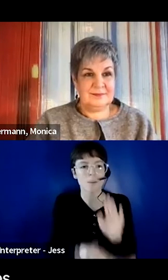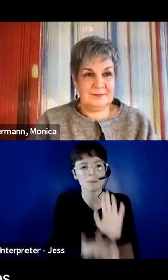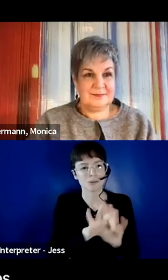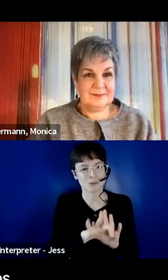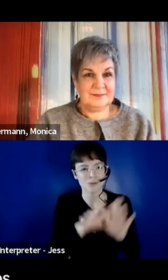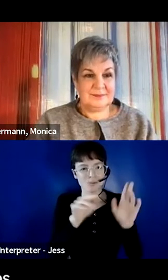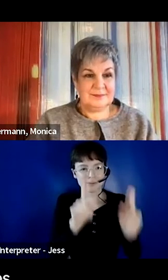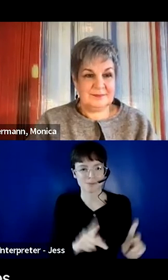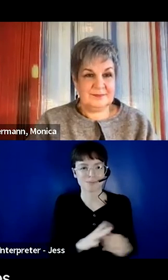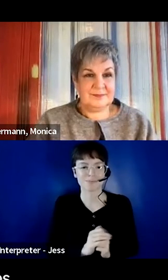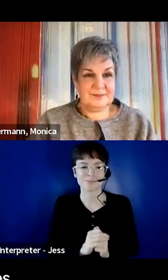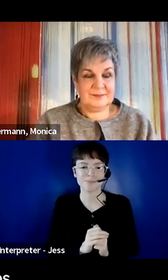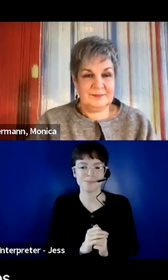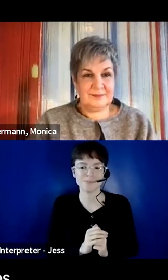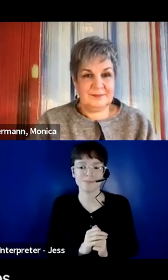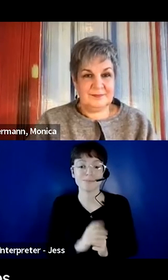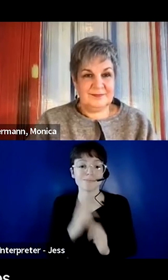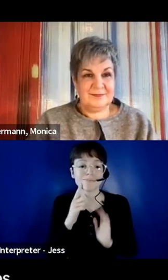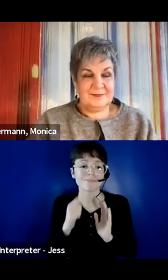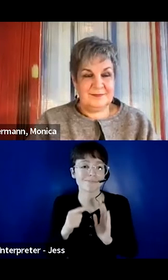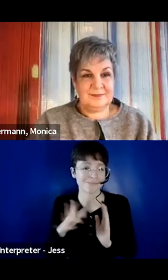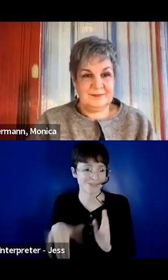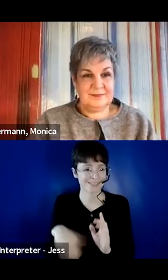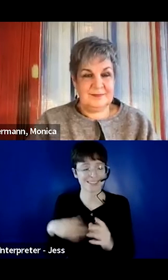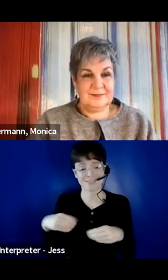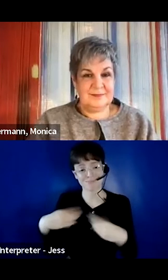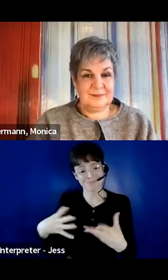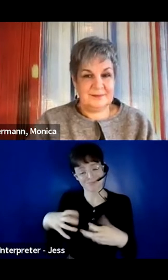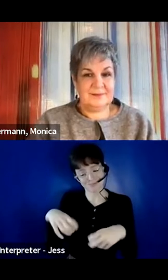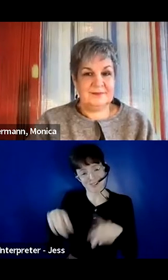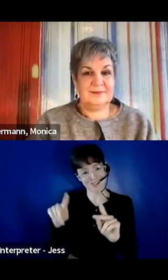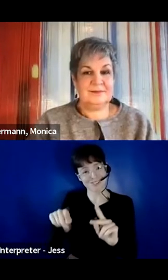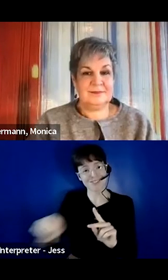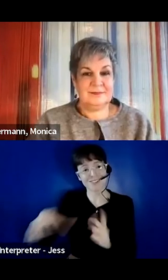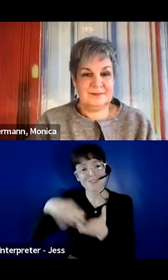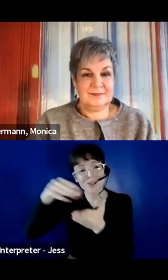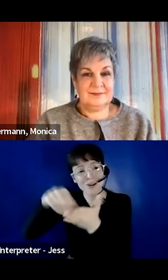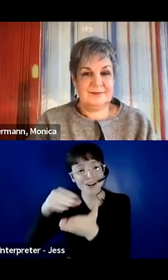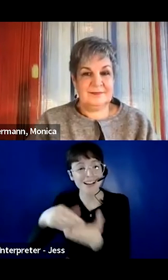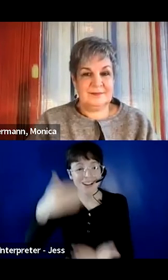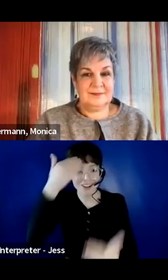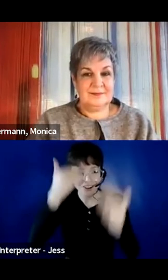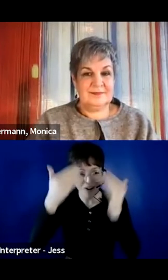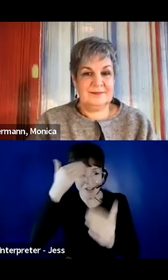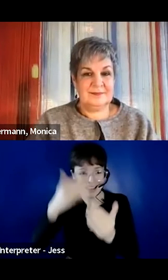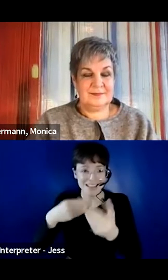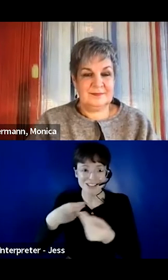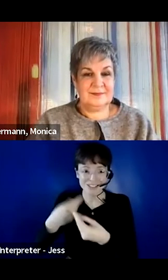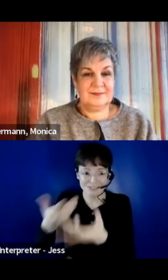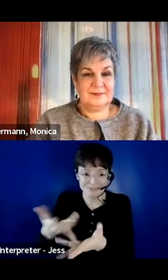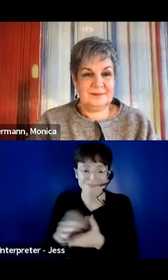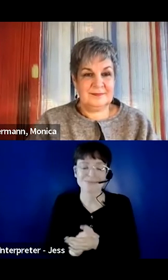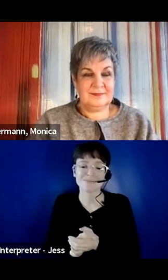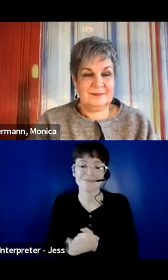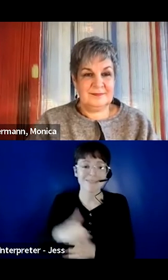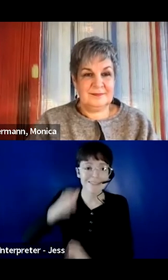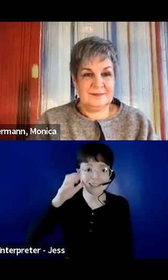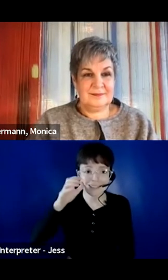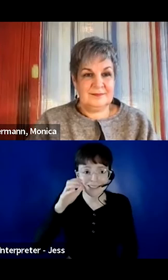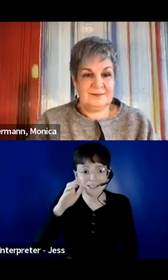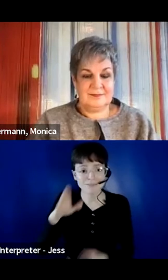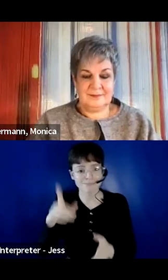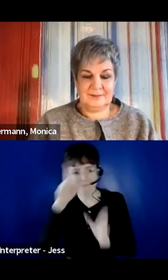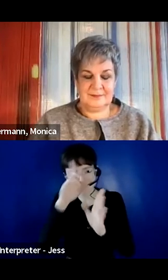so, you know, providing opportunities for knowledge exchange, listening, have any having open dialogue and